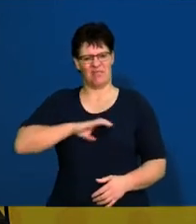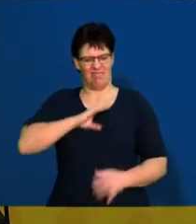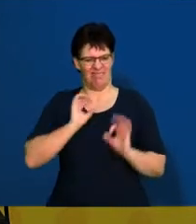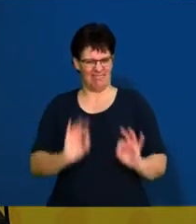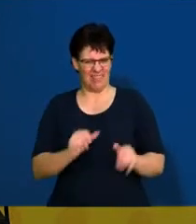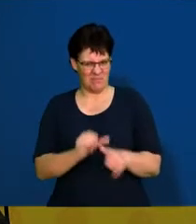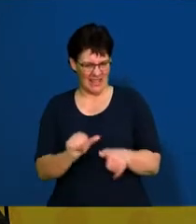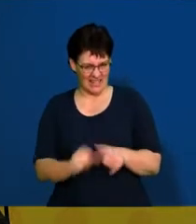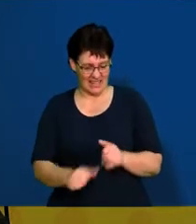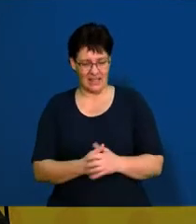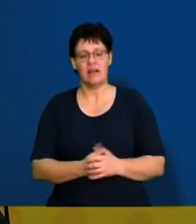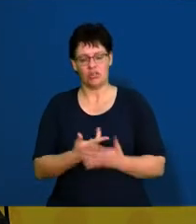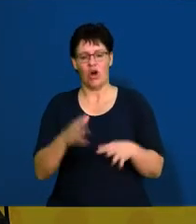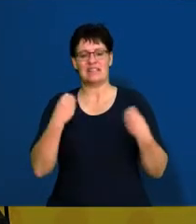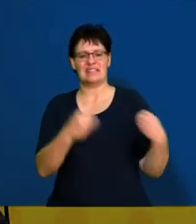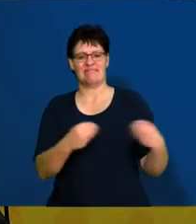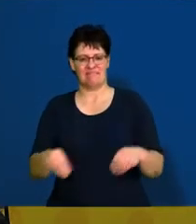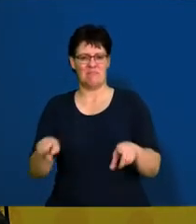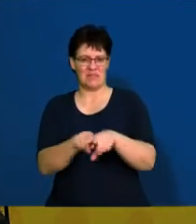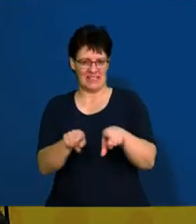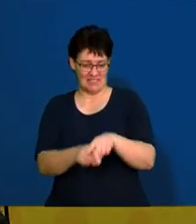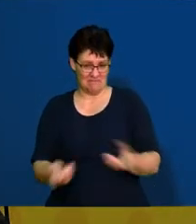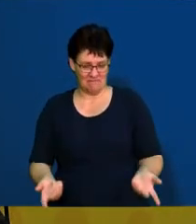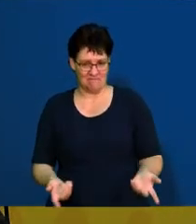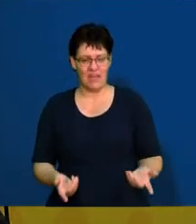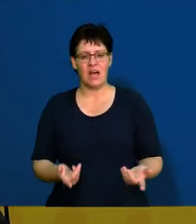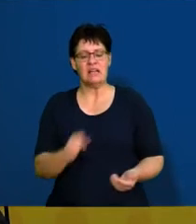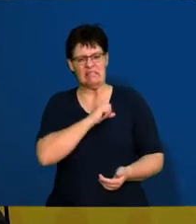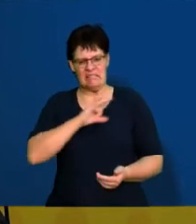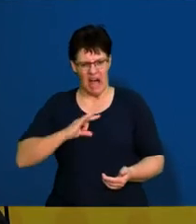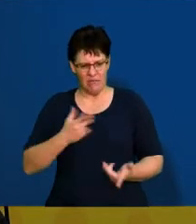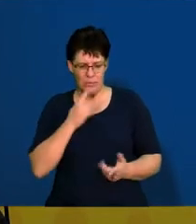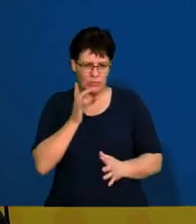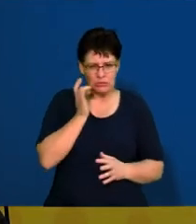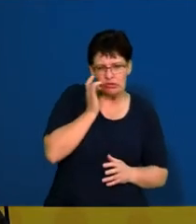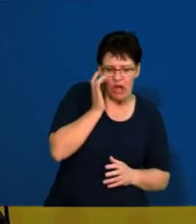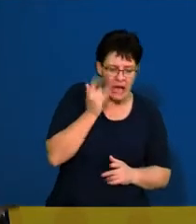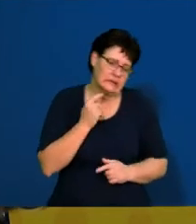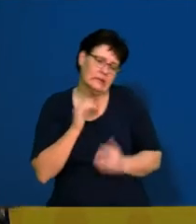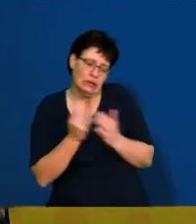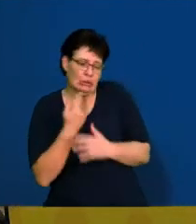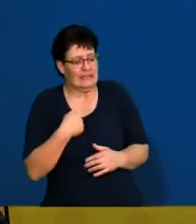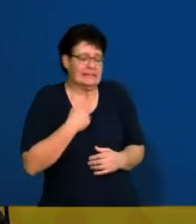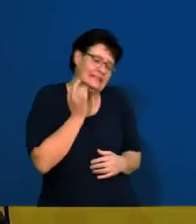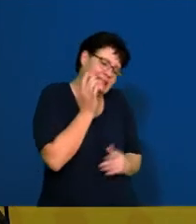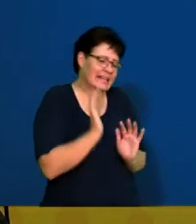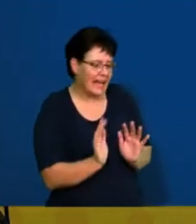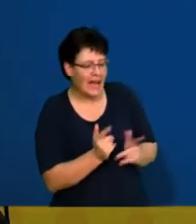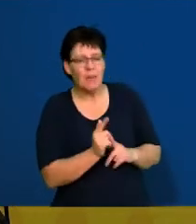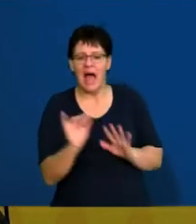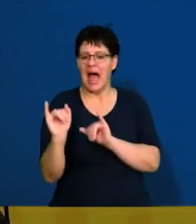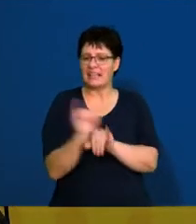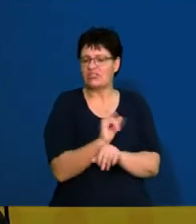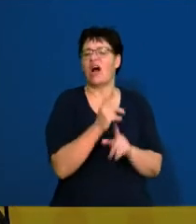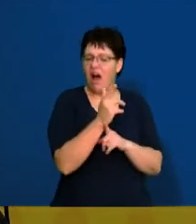there. That's the same thing with the business there. The new employee is going to be a little bit shy, maybe a little bit scared. The induction